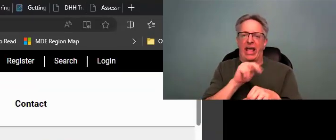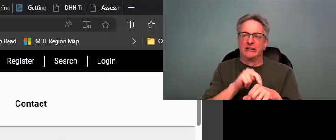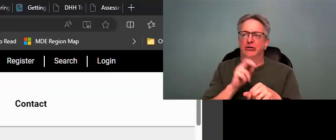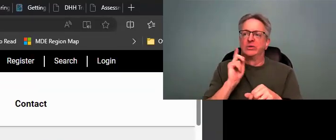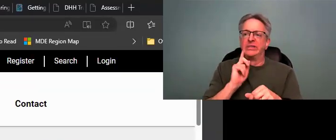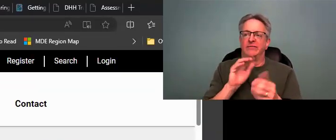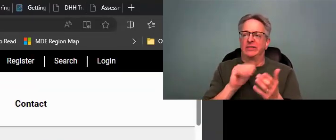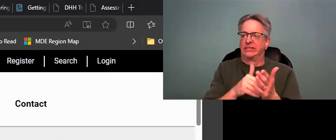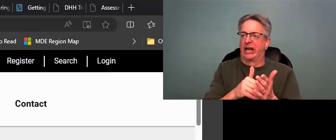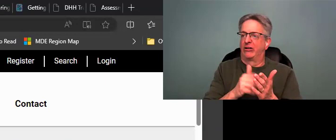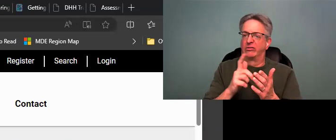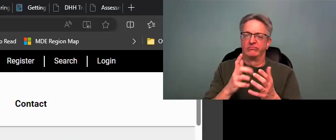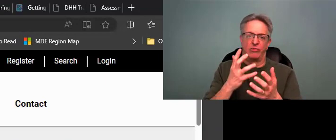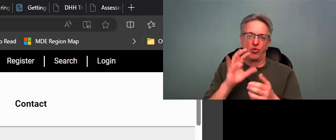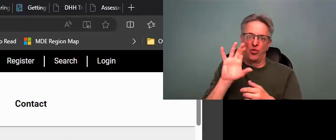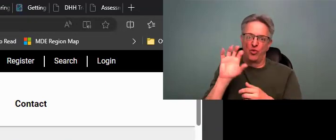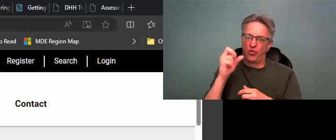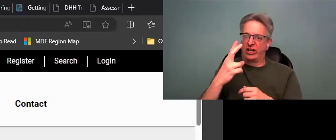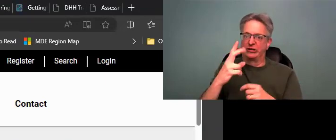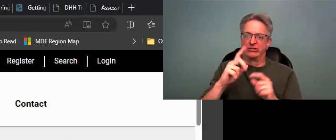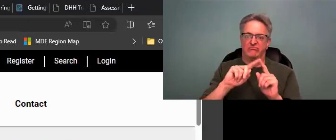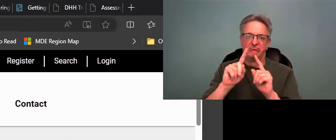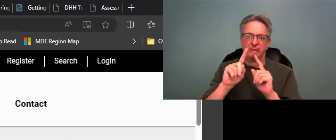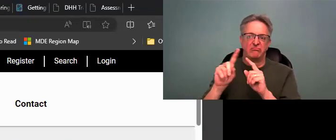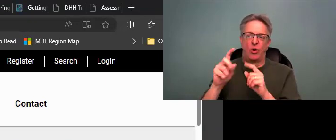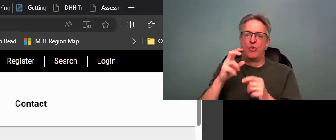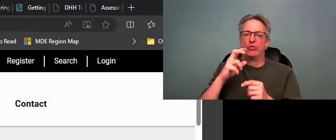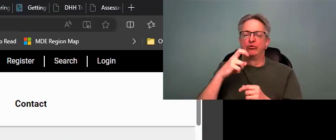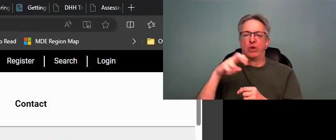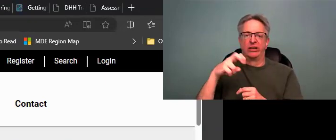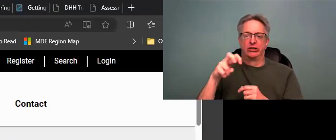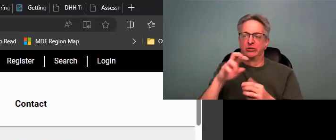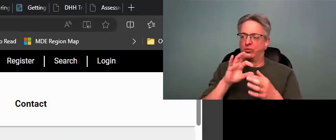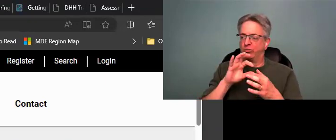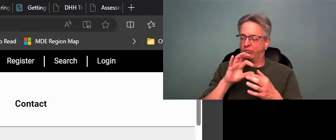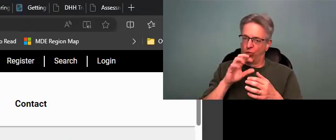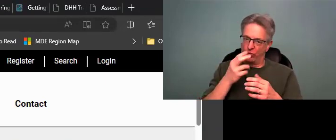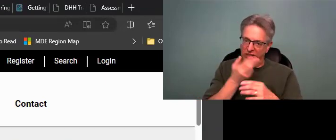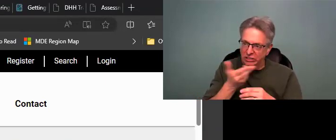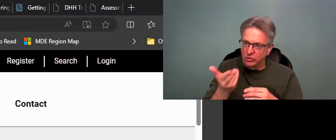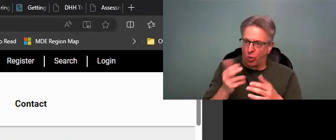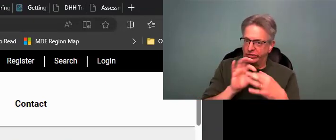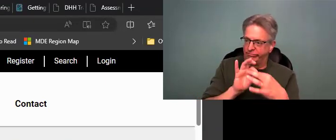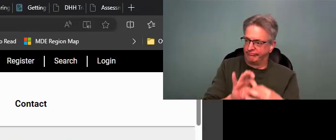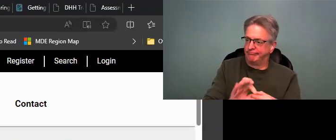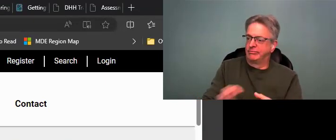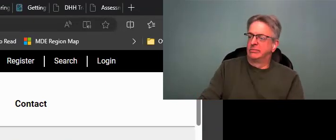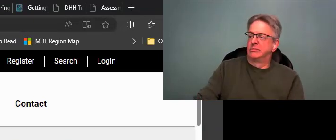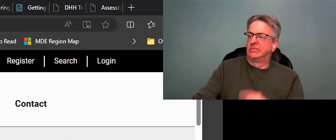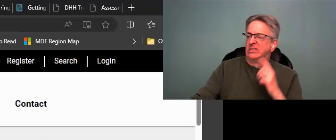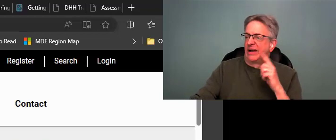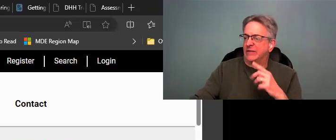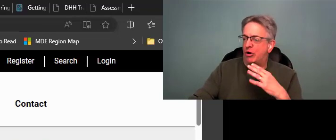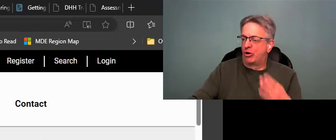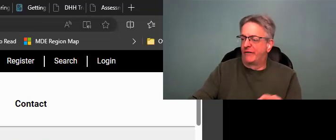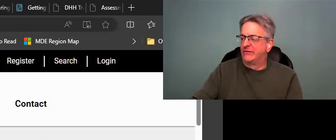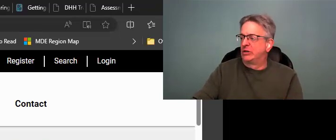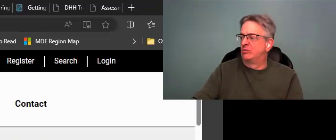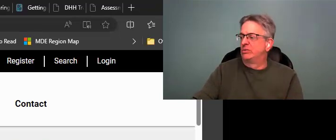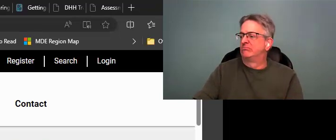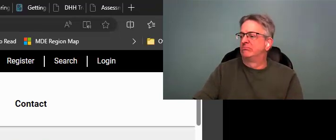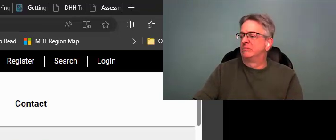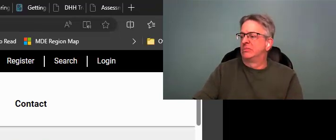And what I had mentioned to you, the National Deaf Center, this has an incredible rich amount of information and resources